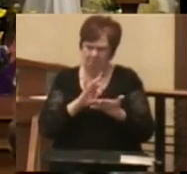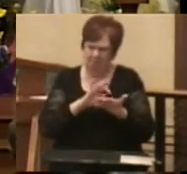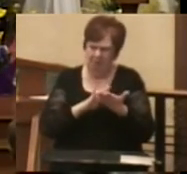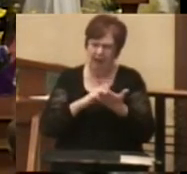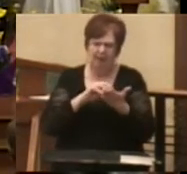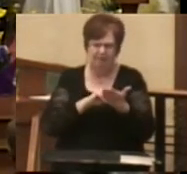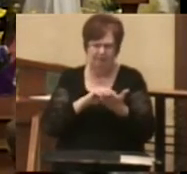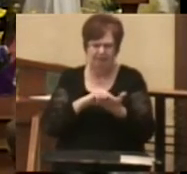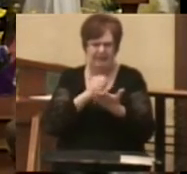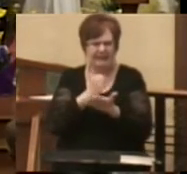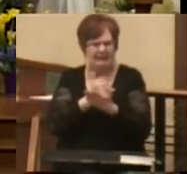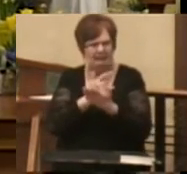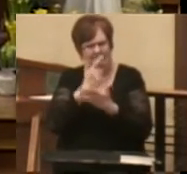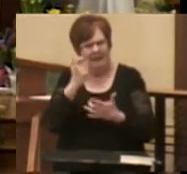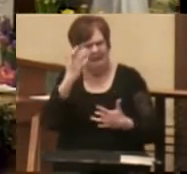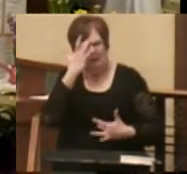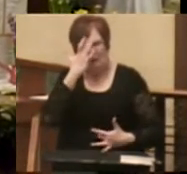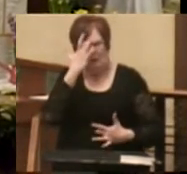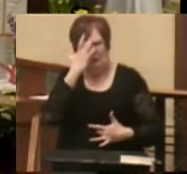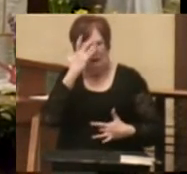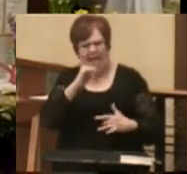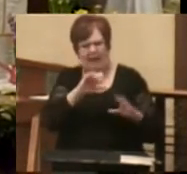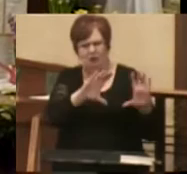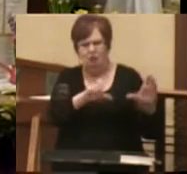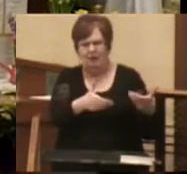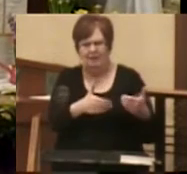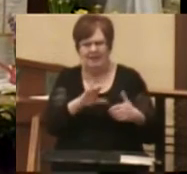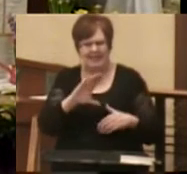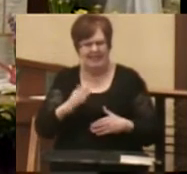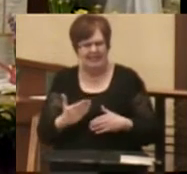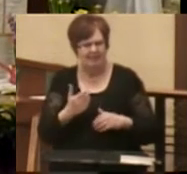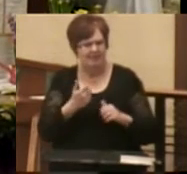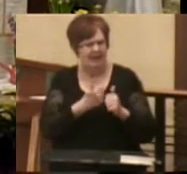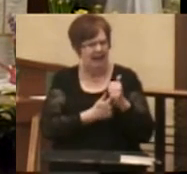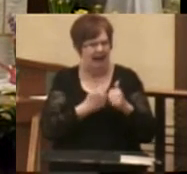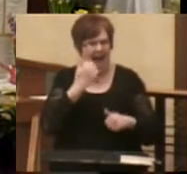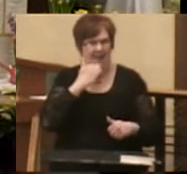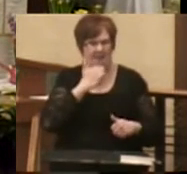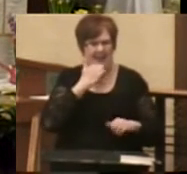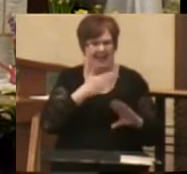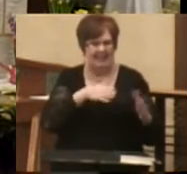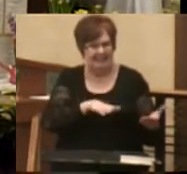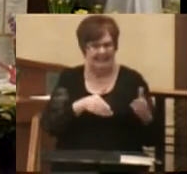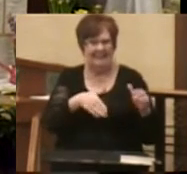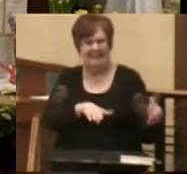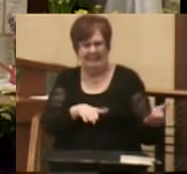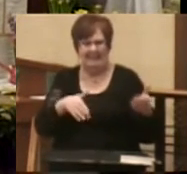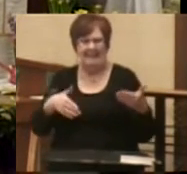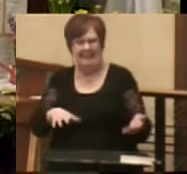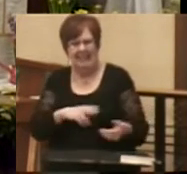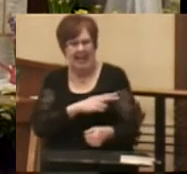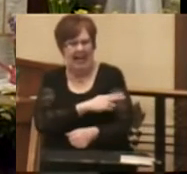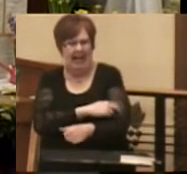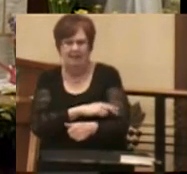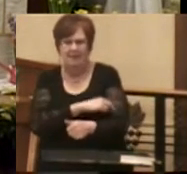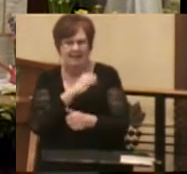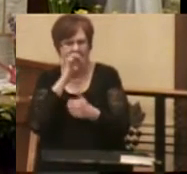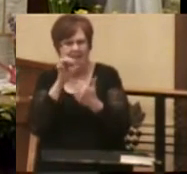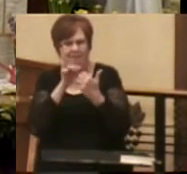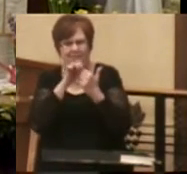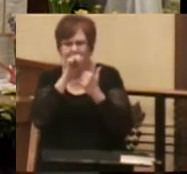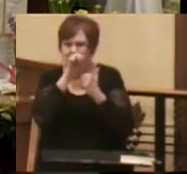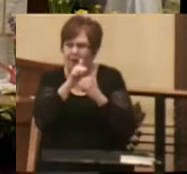there was a disease running rampant in the tribe. It seemed like someone was dying most every day. There was a hospital not so far